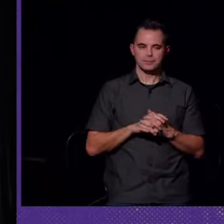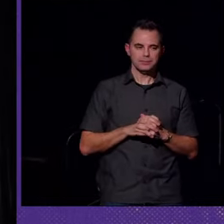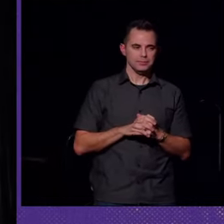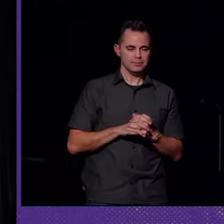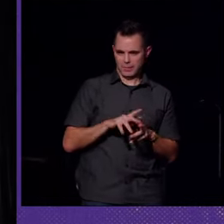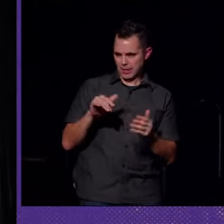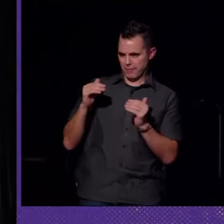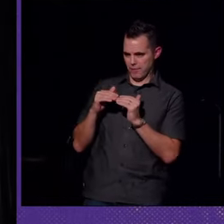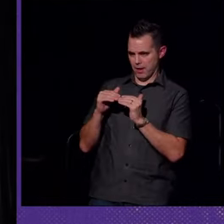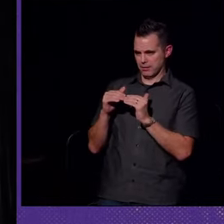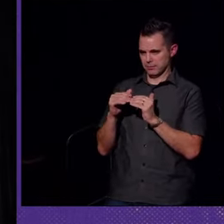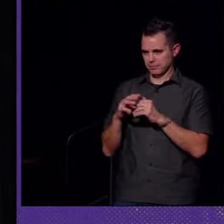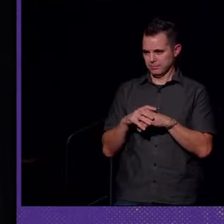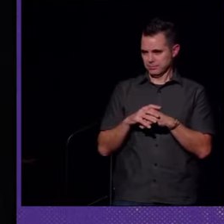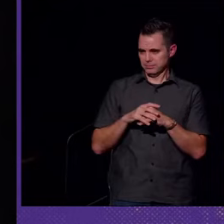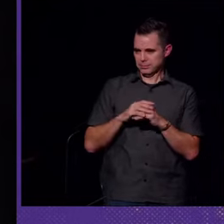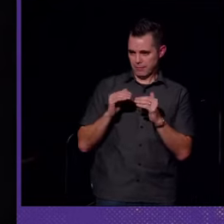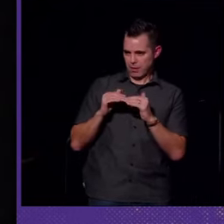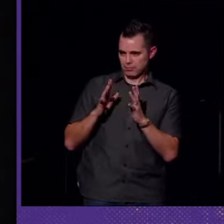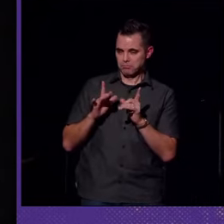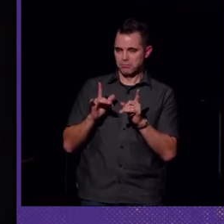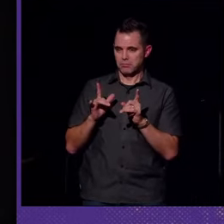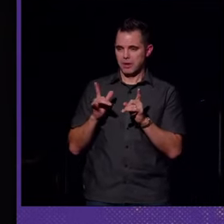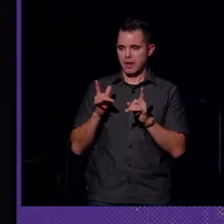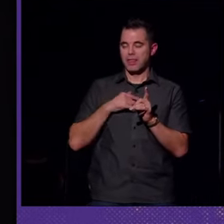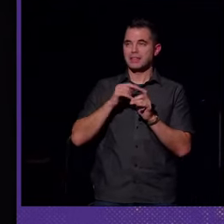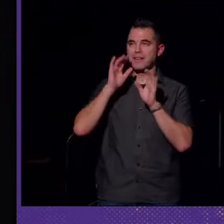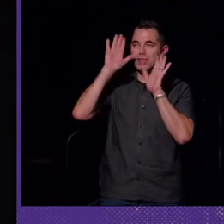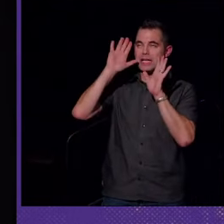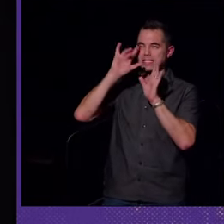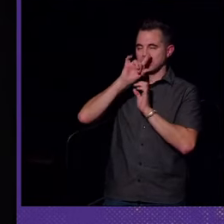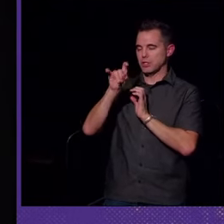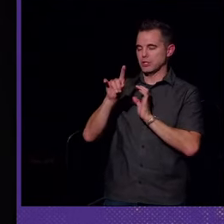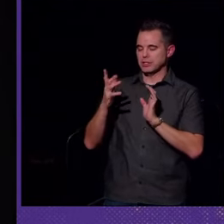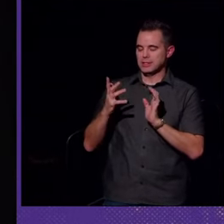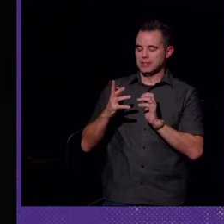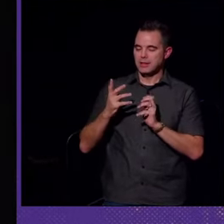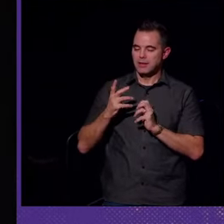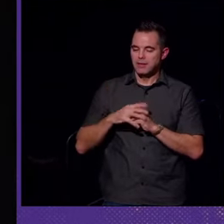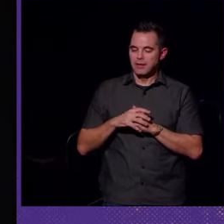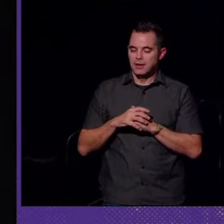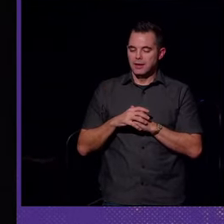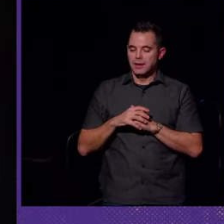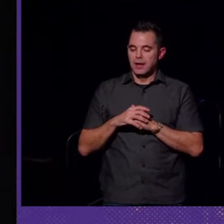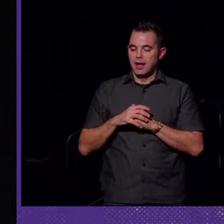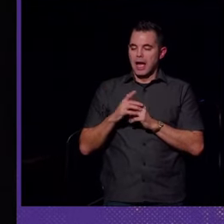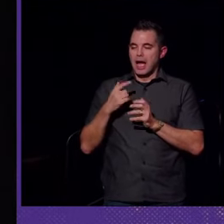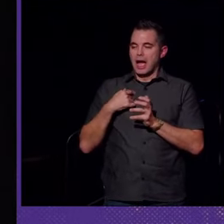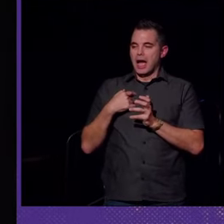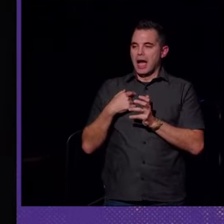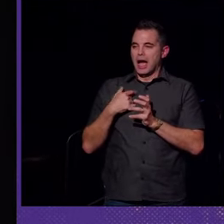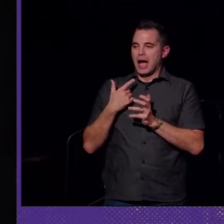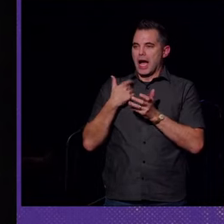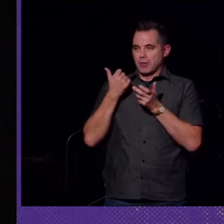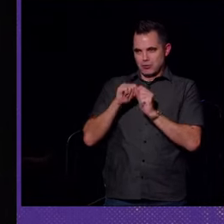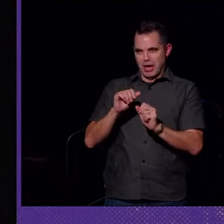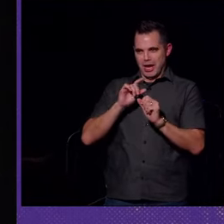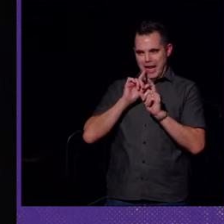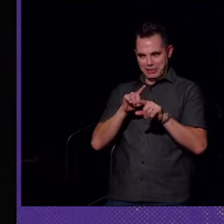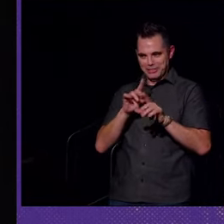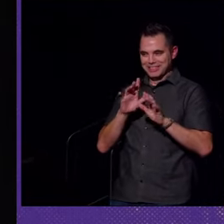Is that there? That's a fantastic question. I wish I had an answer.